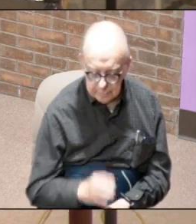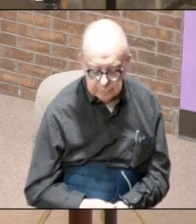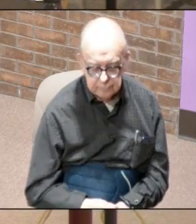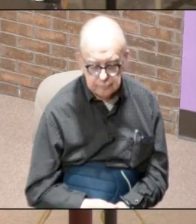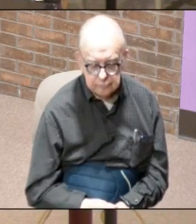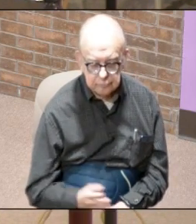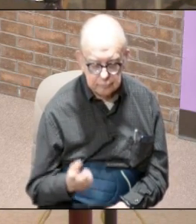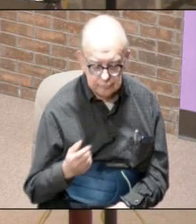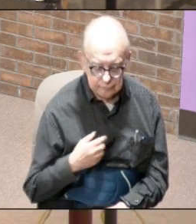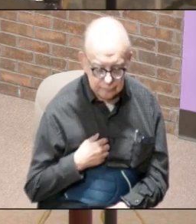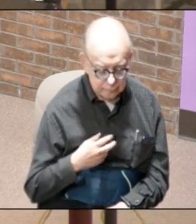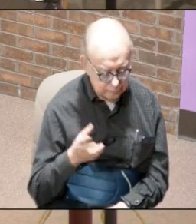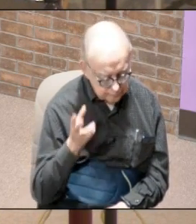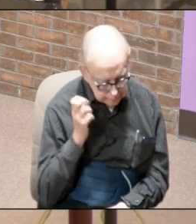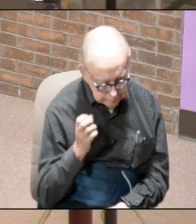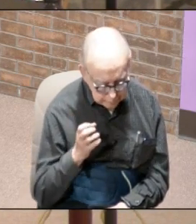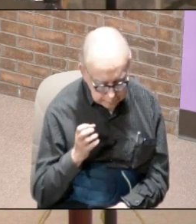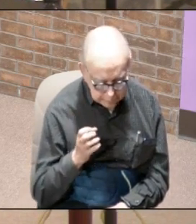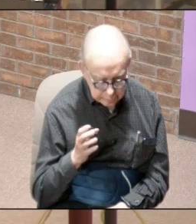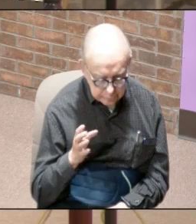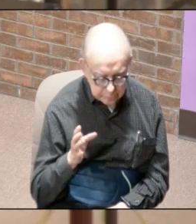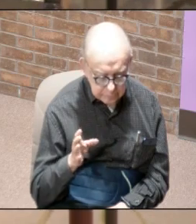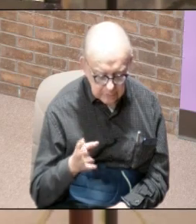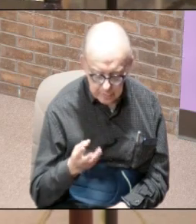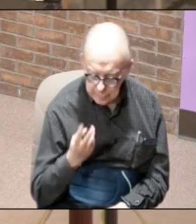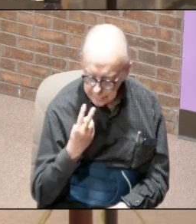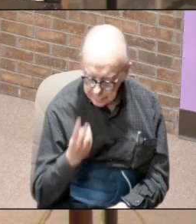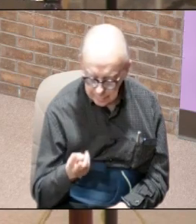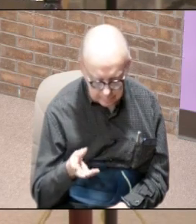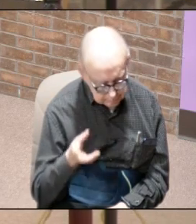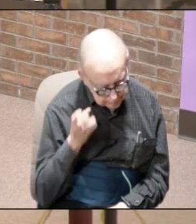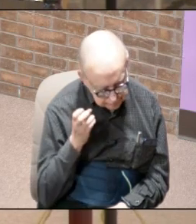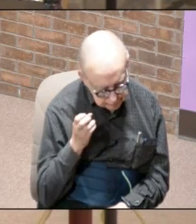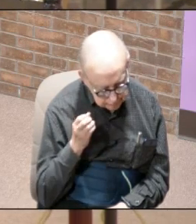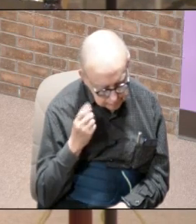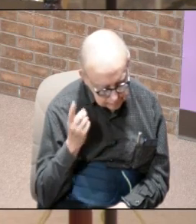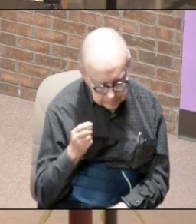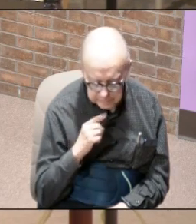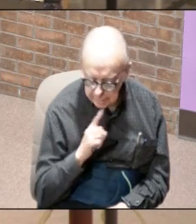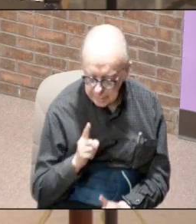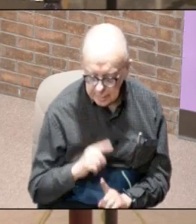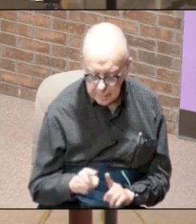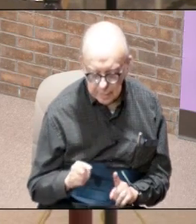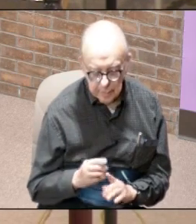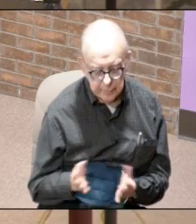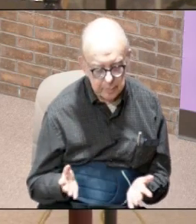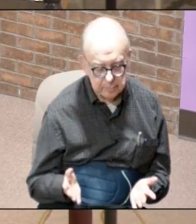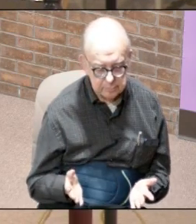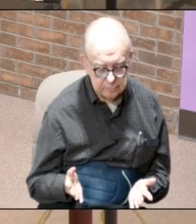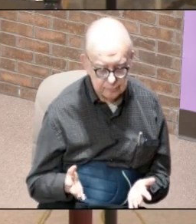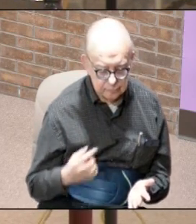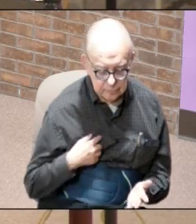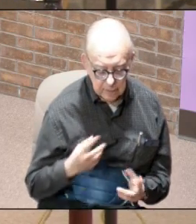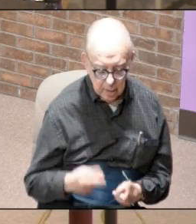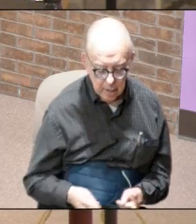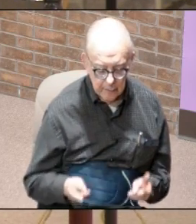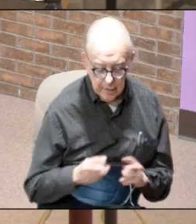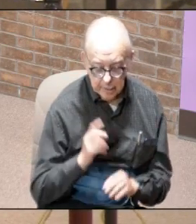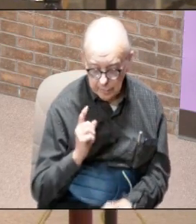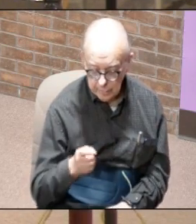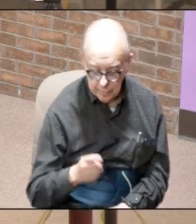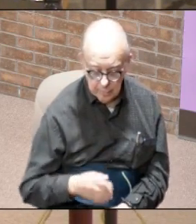I am listening I am taking it in I'm not thinking about anything else I value you